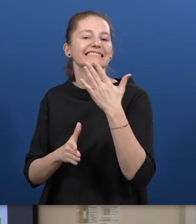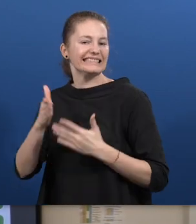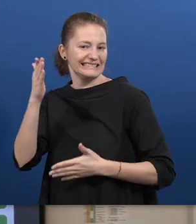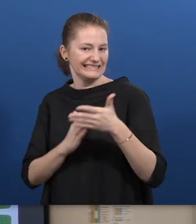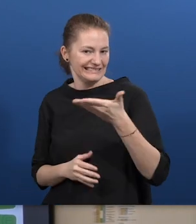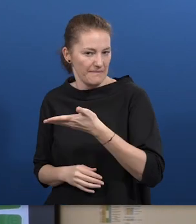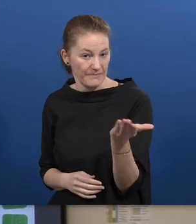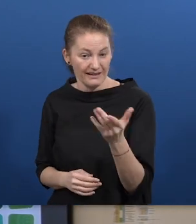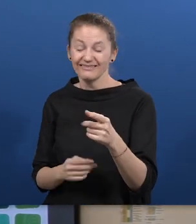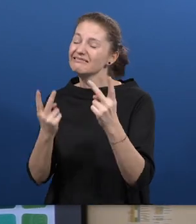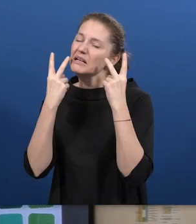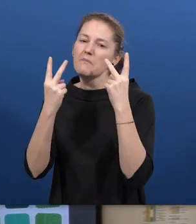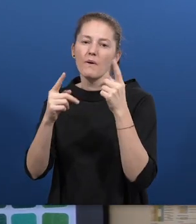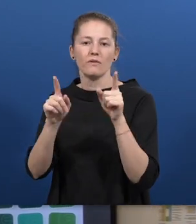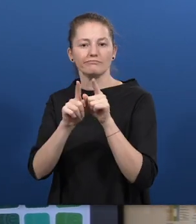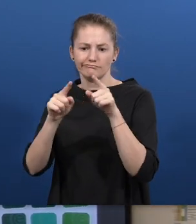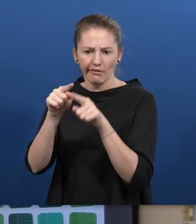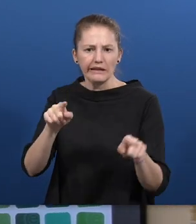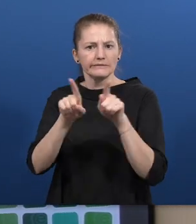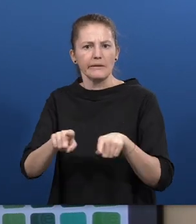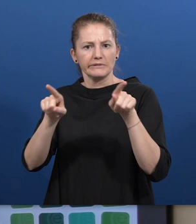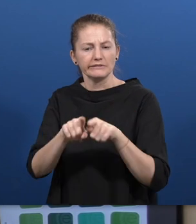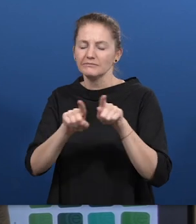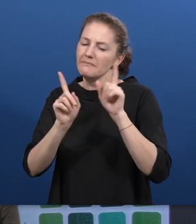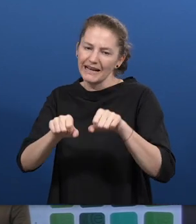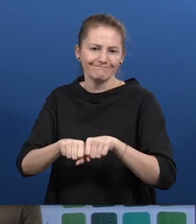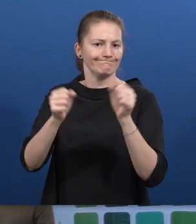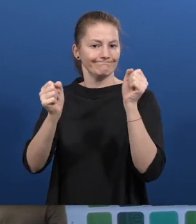to break this vicious cycle is through education and vocational training.